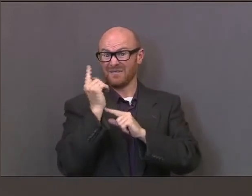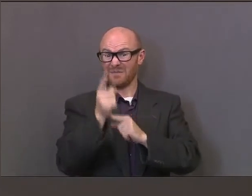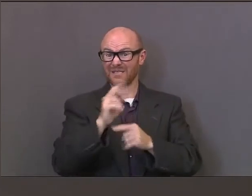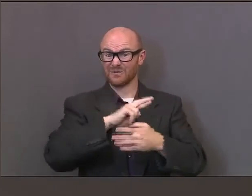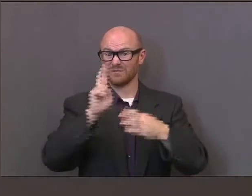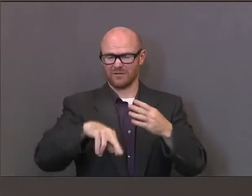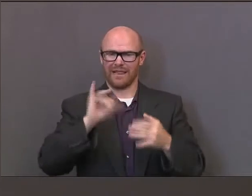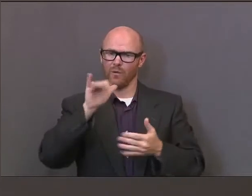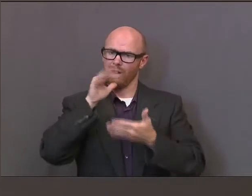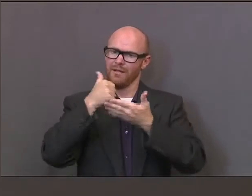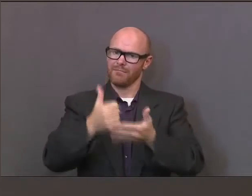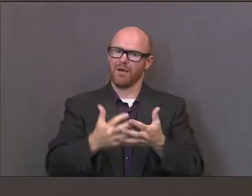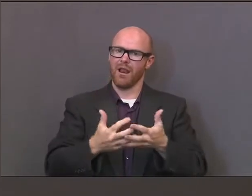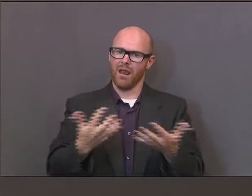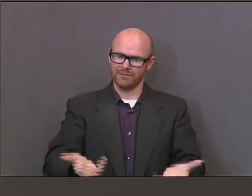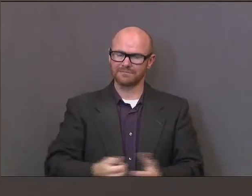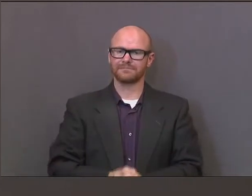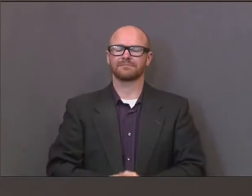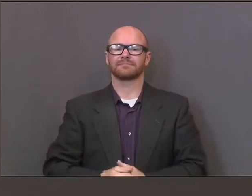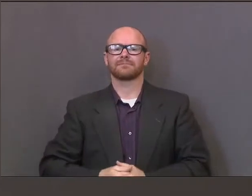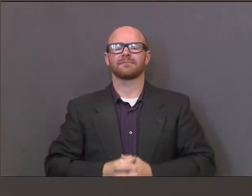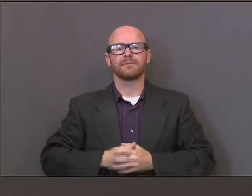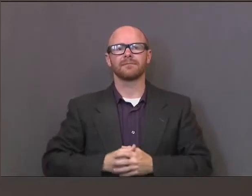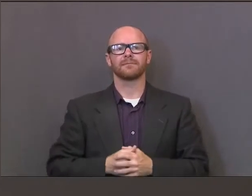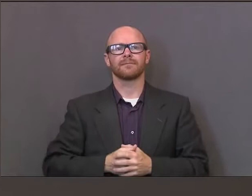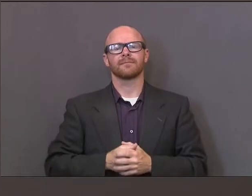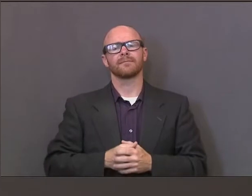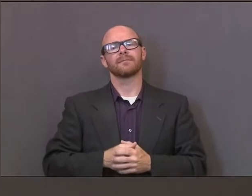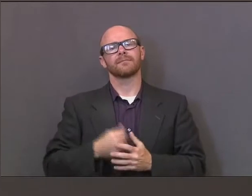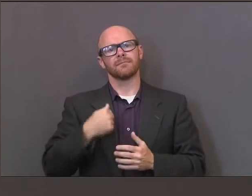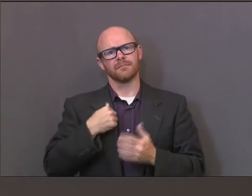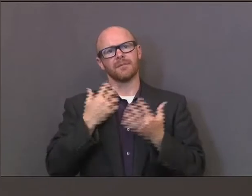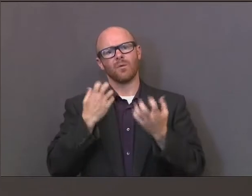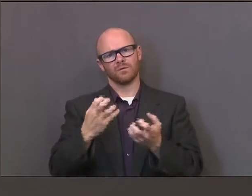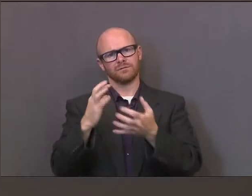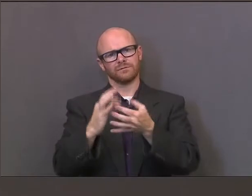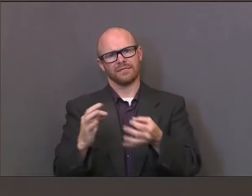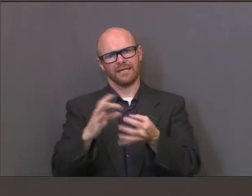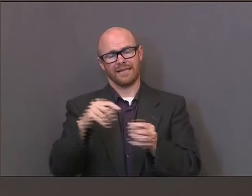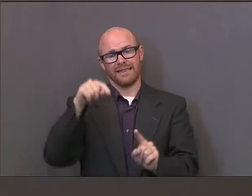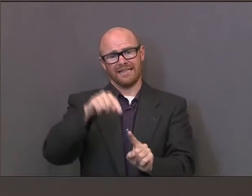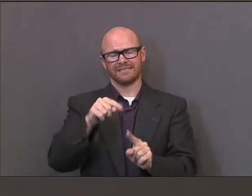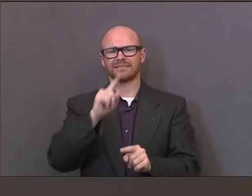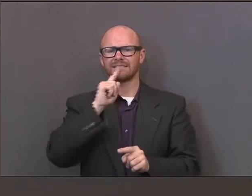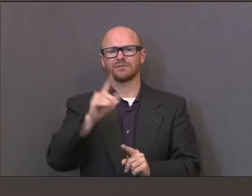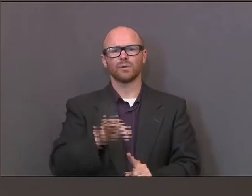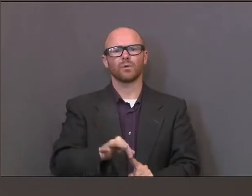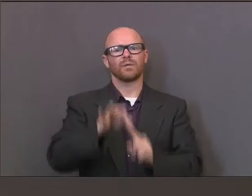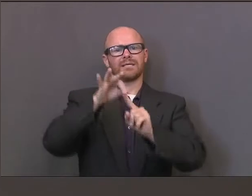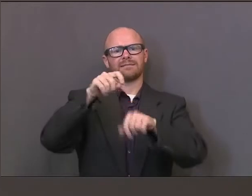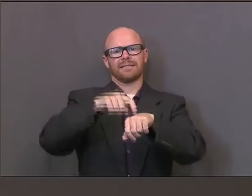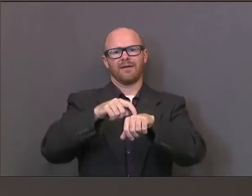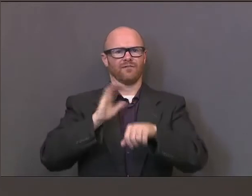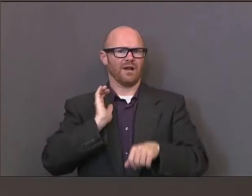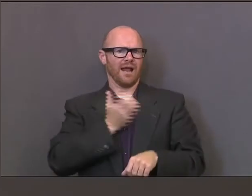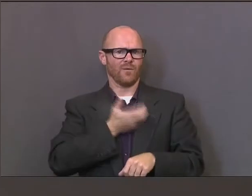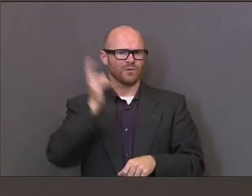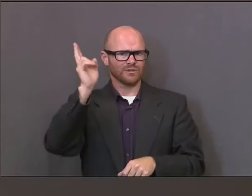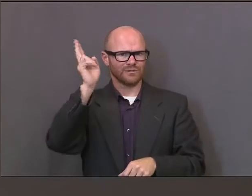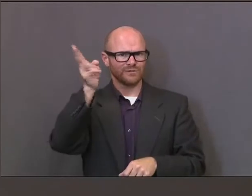minutes. Let me just sum up here and say, again, this really has been a unique time in our history, as we all know.